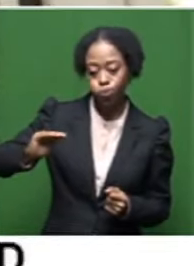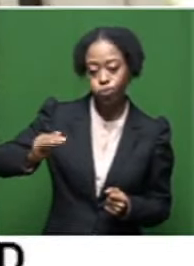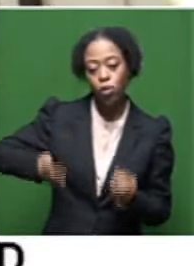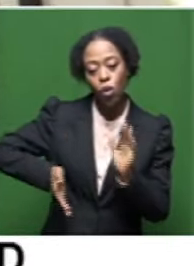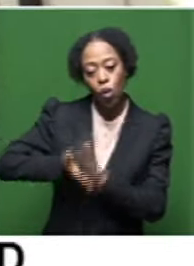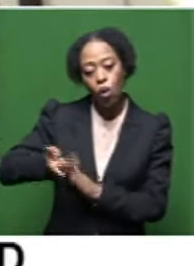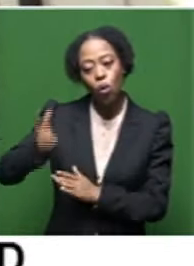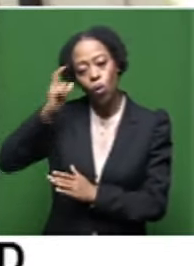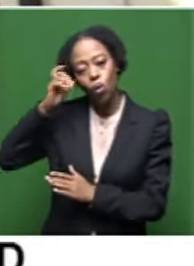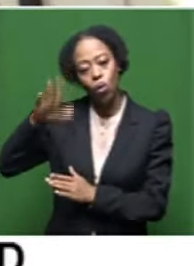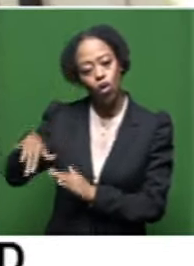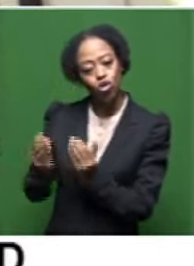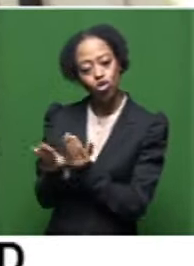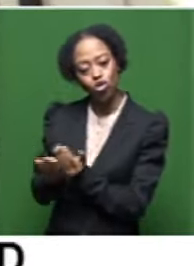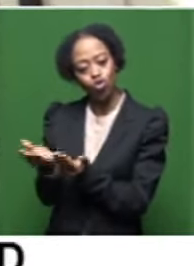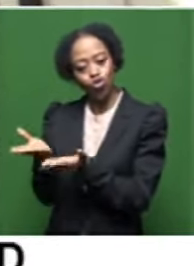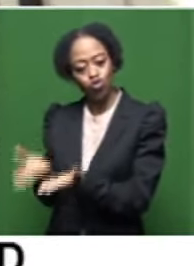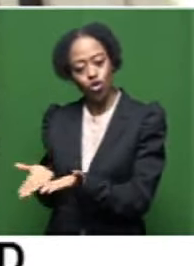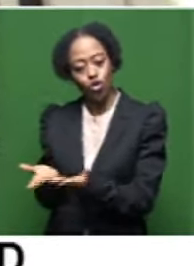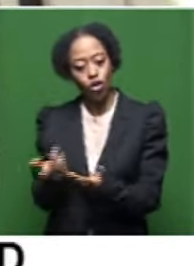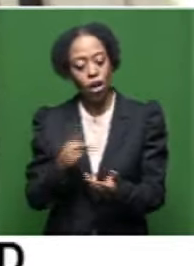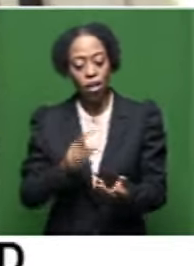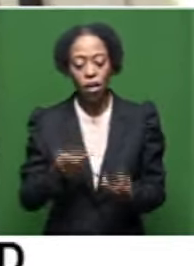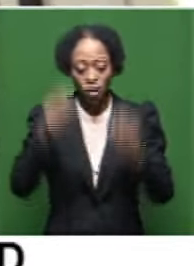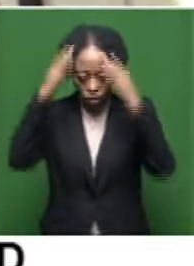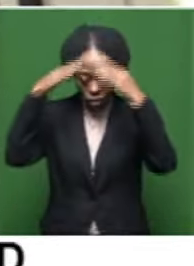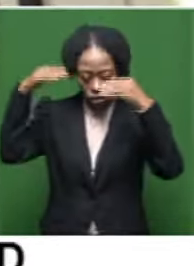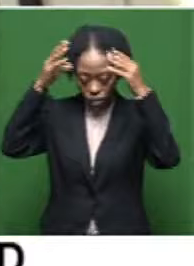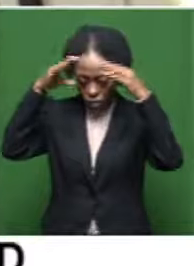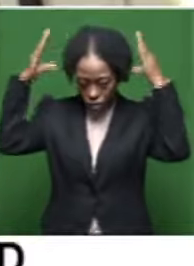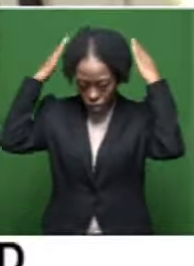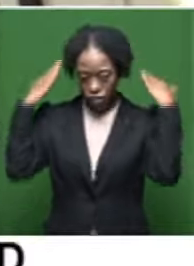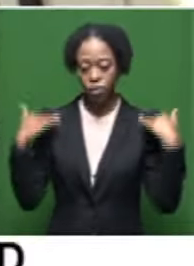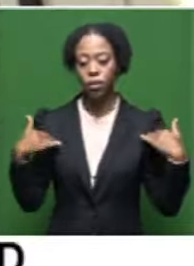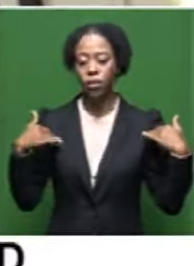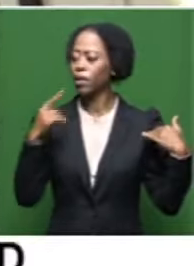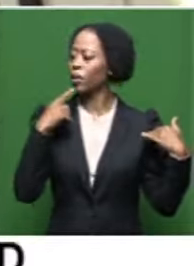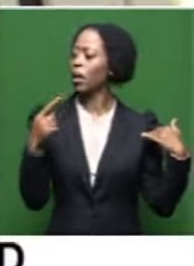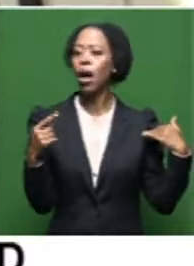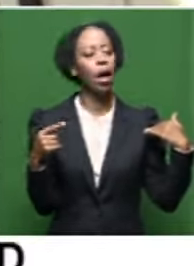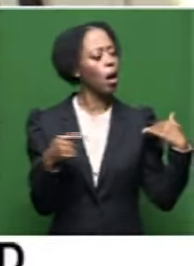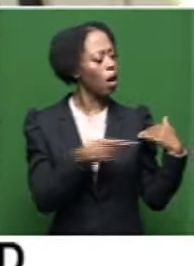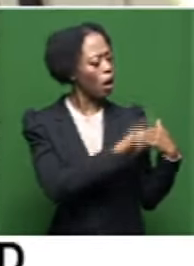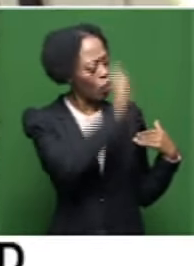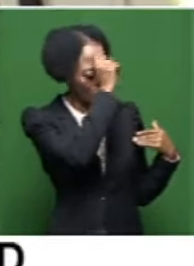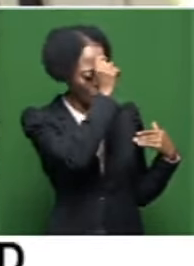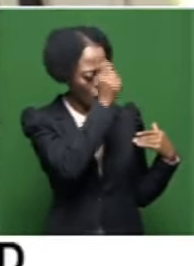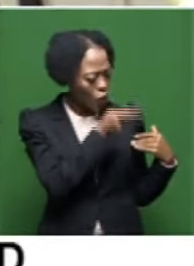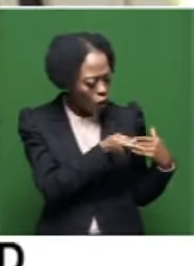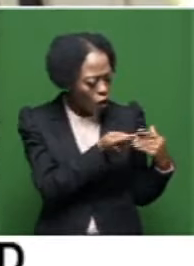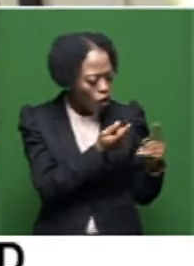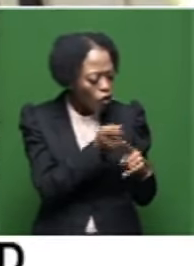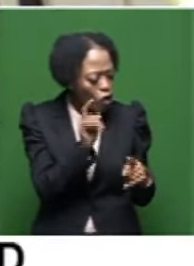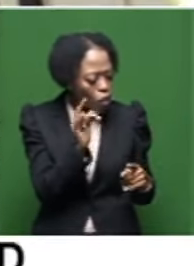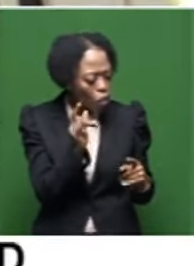Catholic boarding school. And because of the fact that the nuns were the ones who realized that this little boy, this tiny little boy from